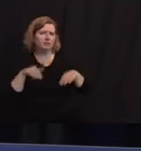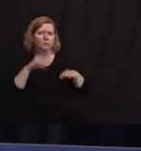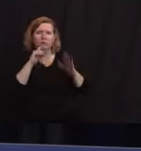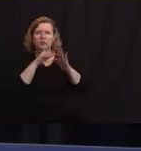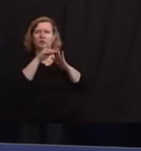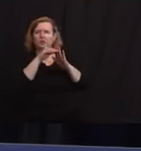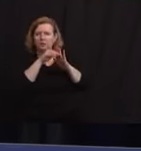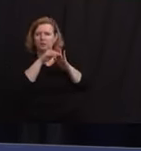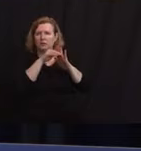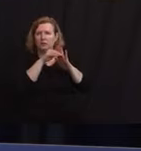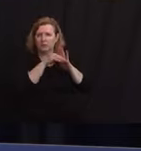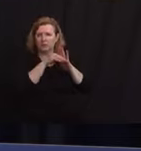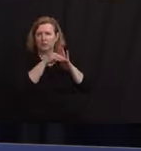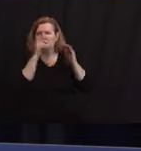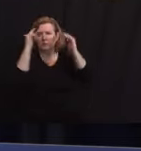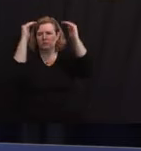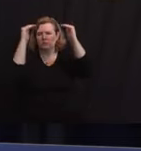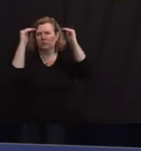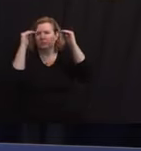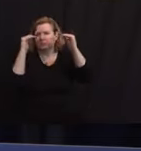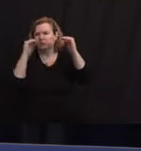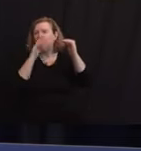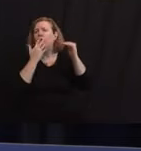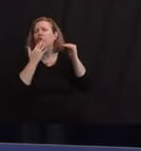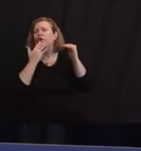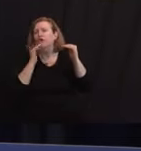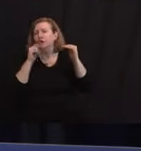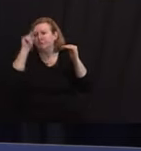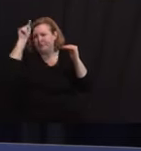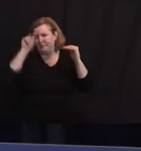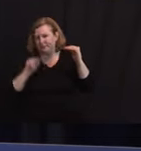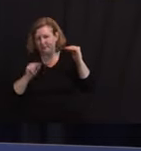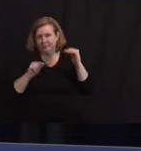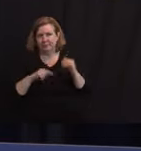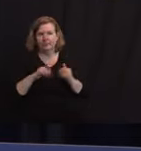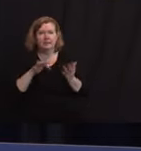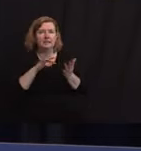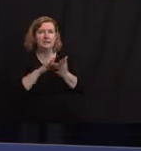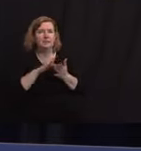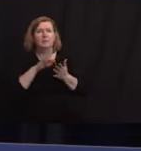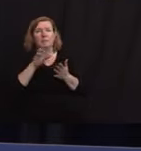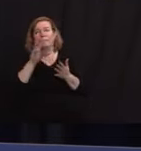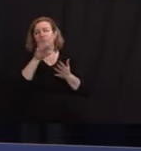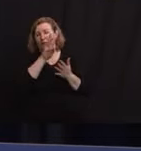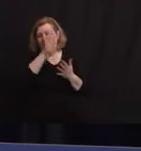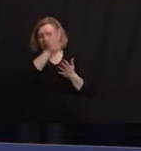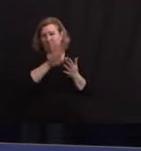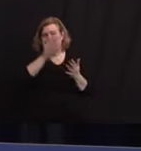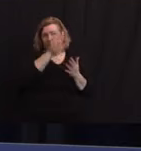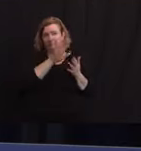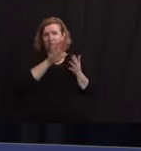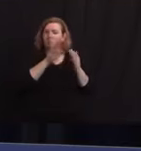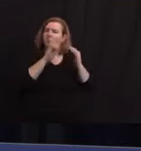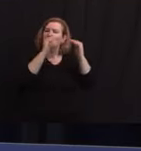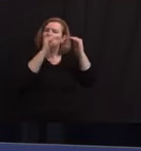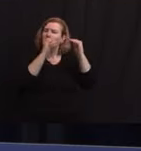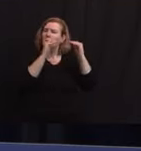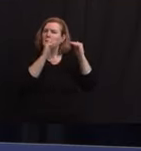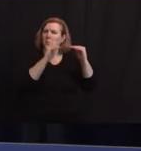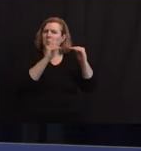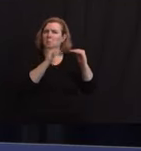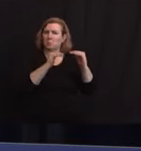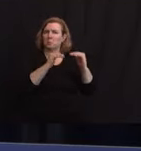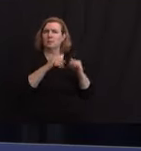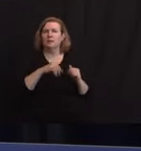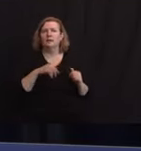good to hear, good to see in our central west area. But right now, New Jersey, as well as the